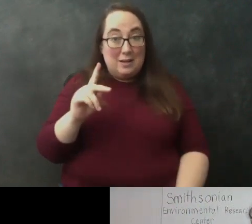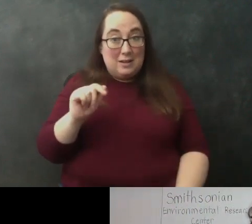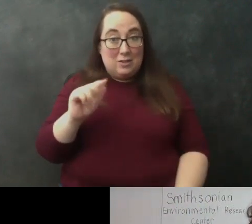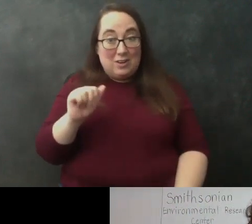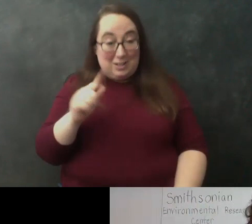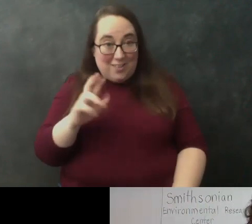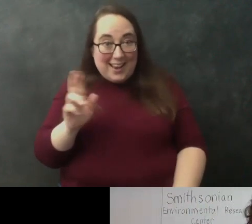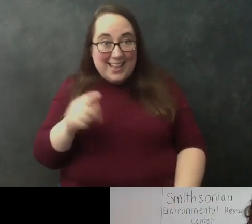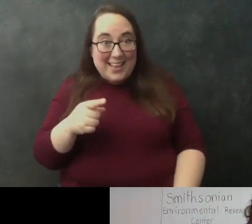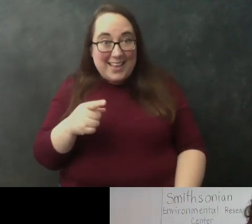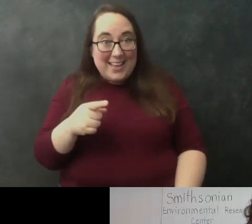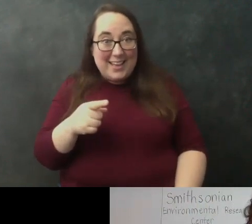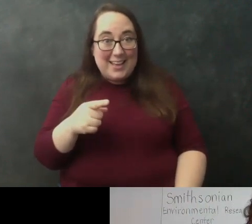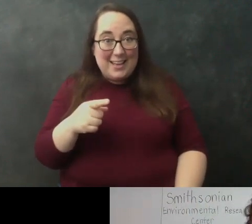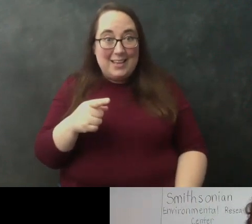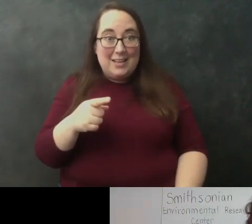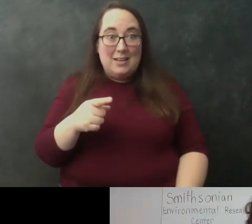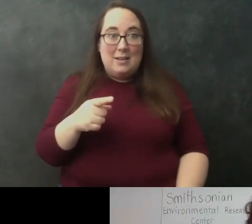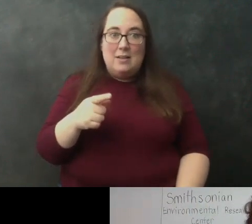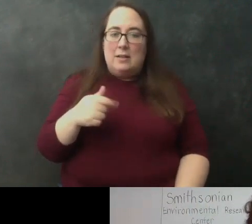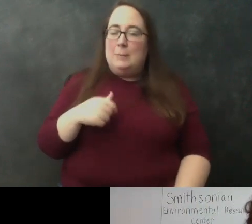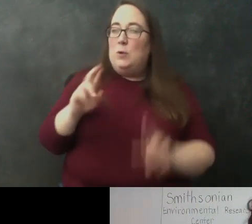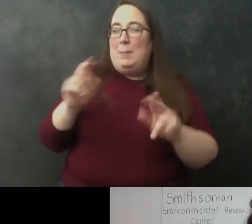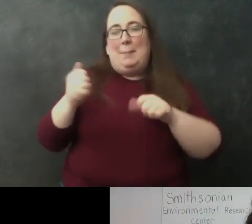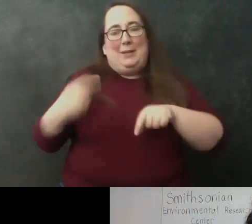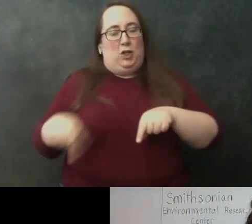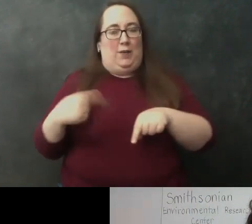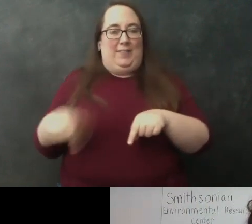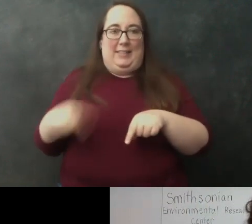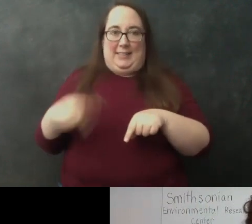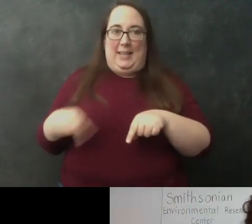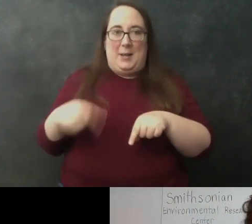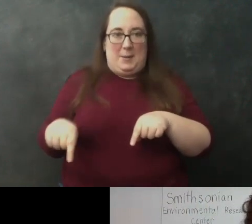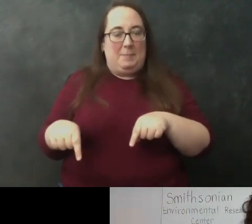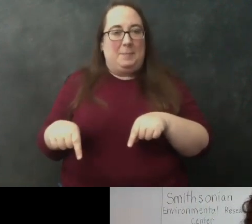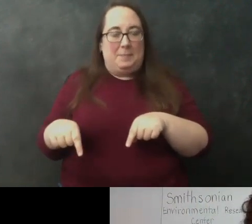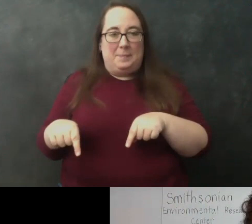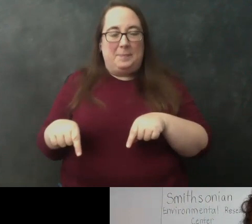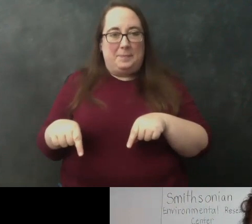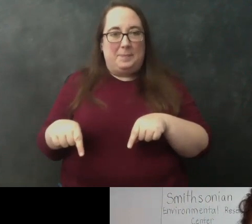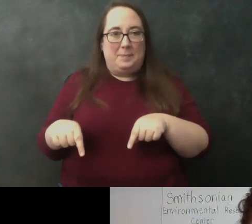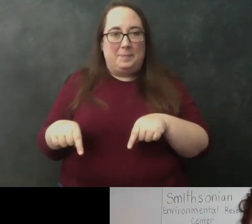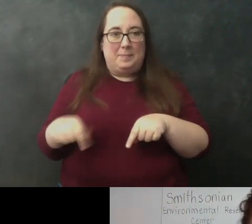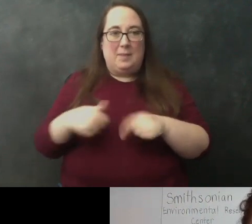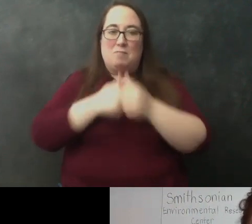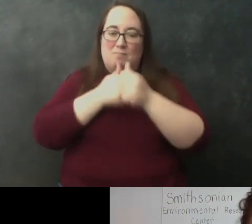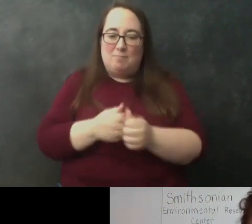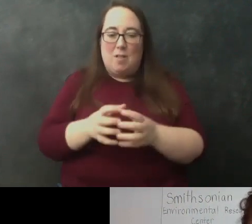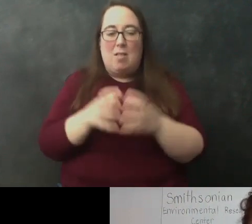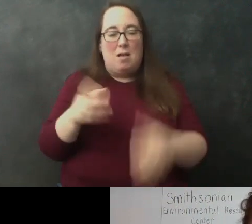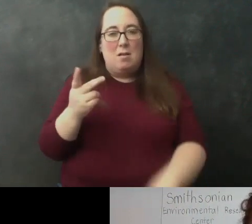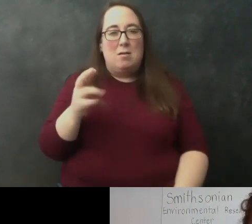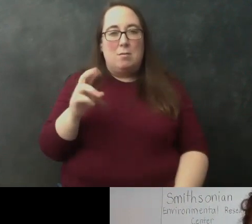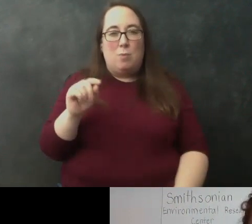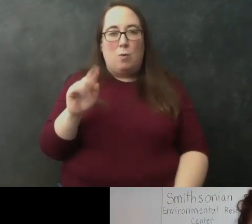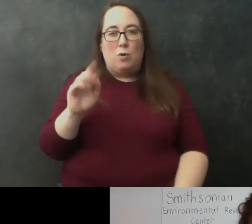you ready for this i am julie i'm a little bit nervous because i've followed a lot of protocols like this and i do a lot of cooking